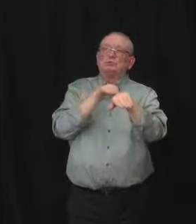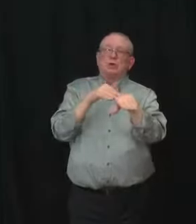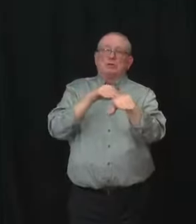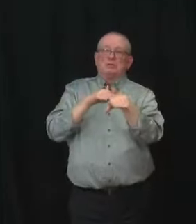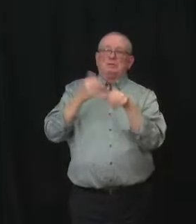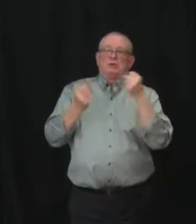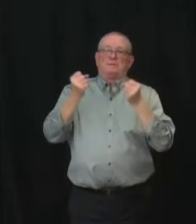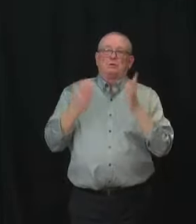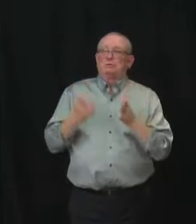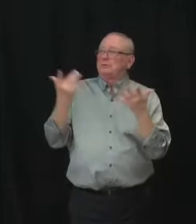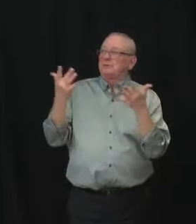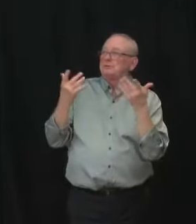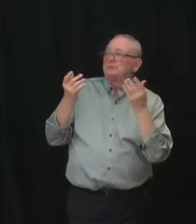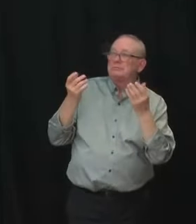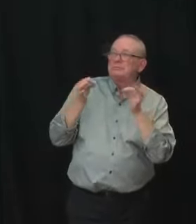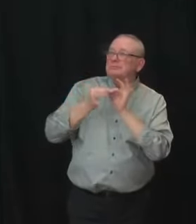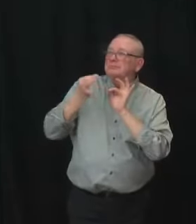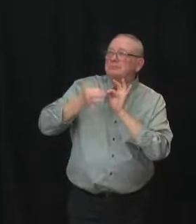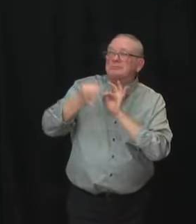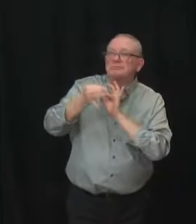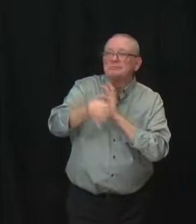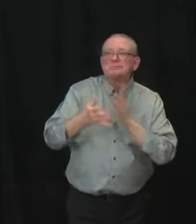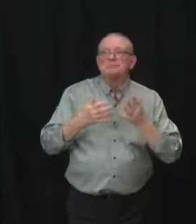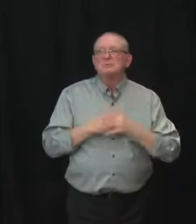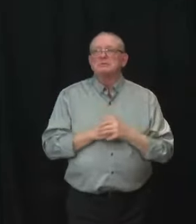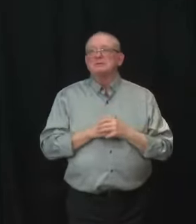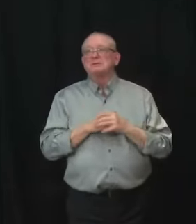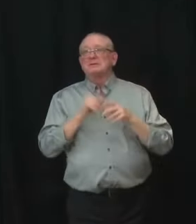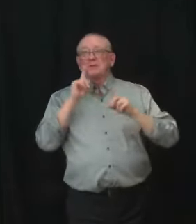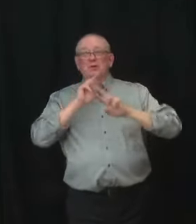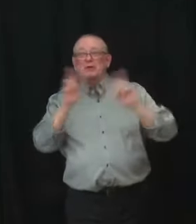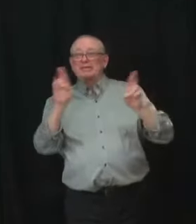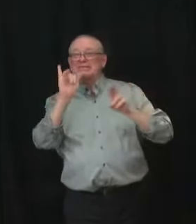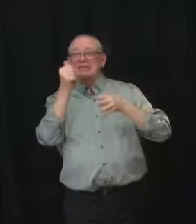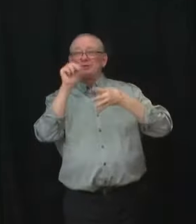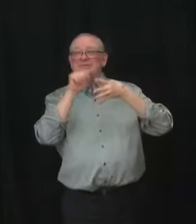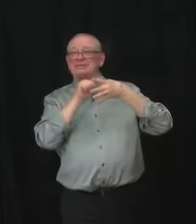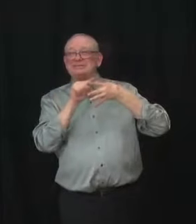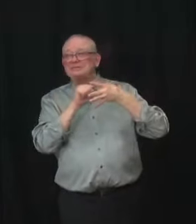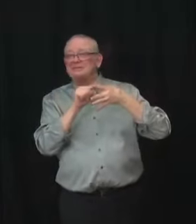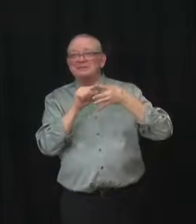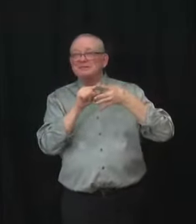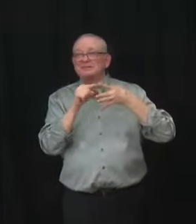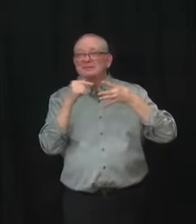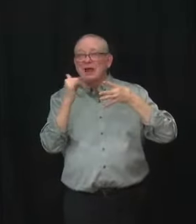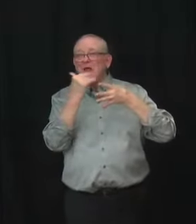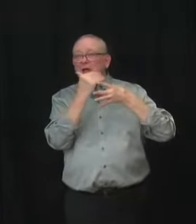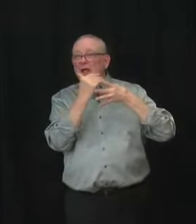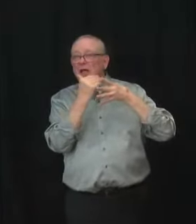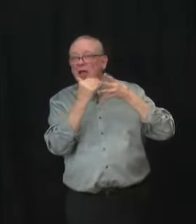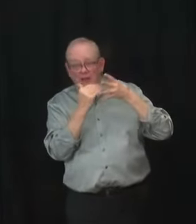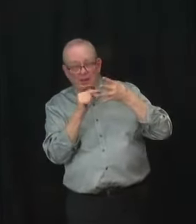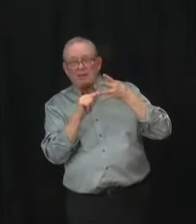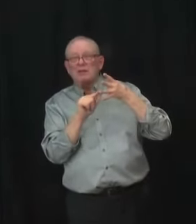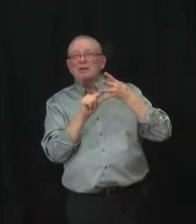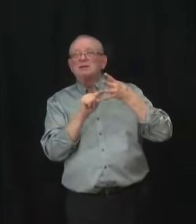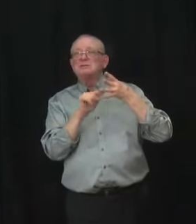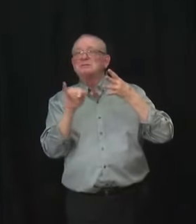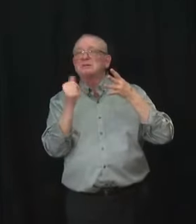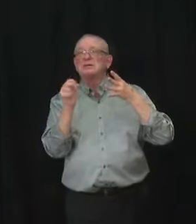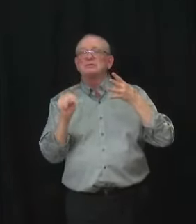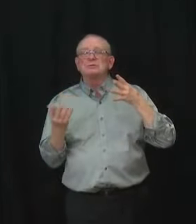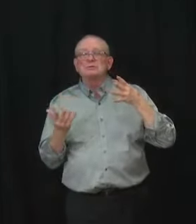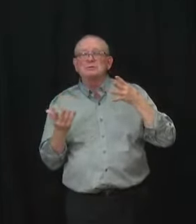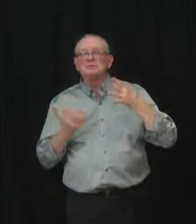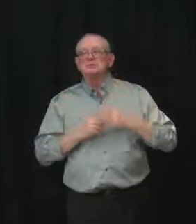come out as early in January, but we have far more tests that are coming out will be coming out towards the end of this month. Thank you, Minister Copping. Operator, can you lead through the